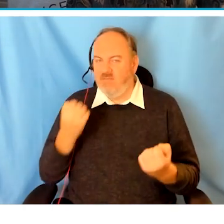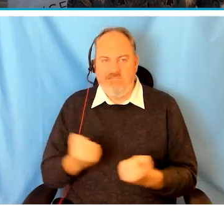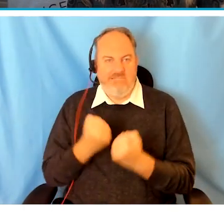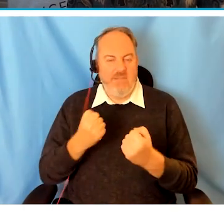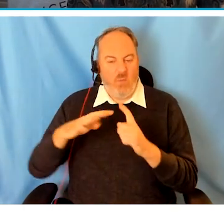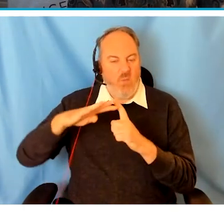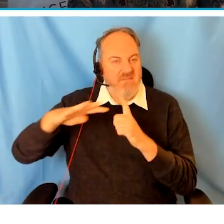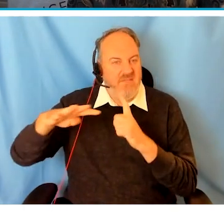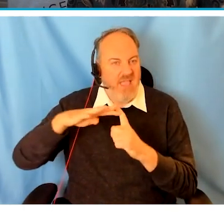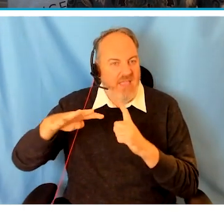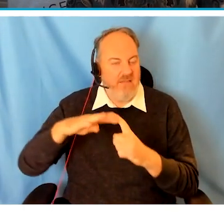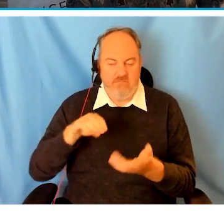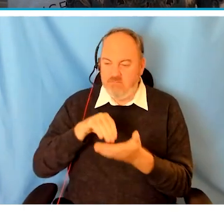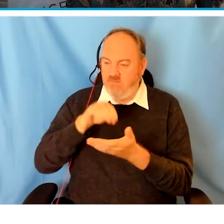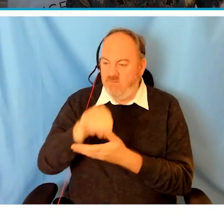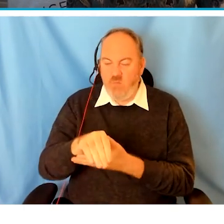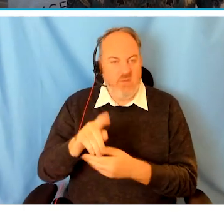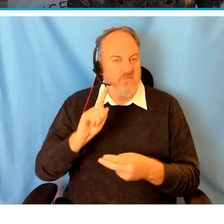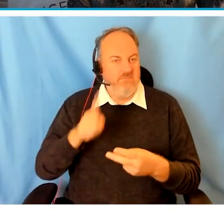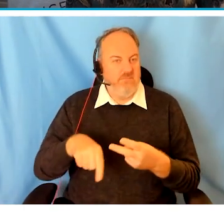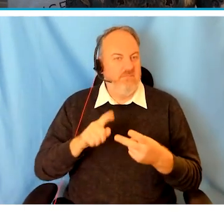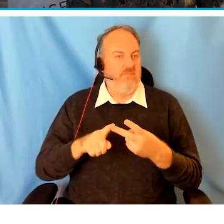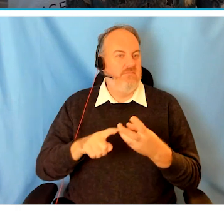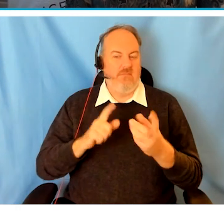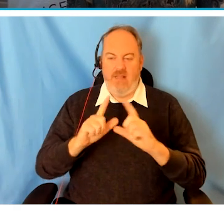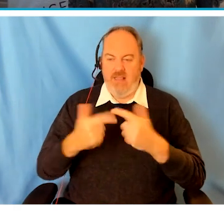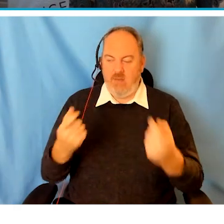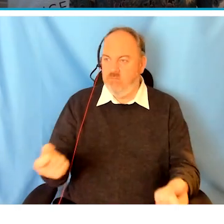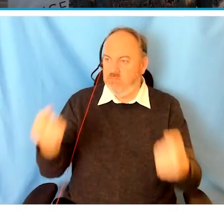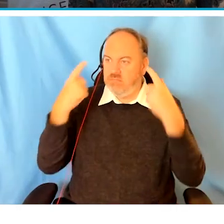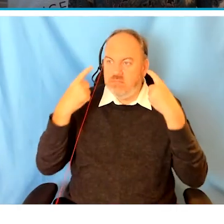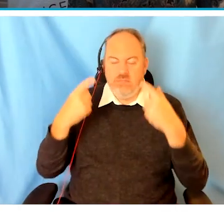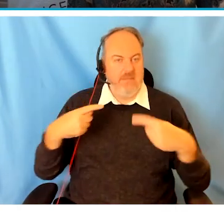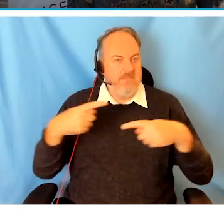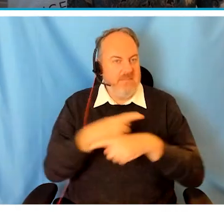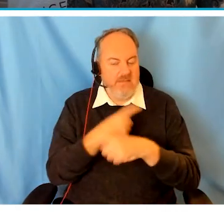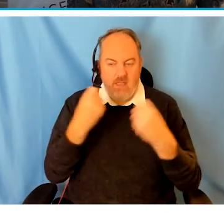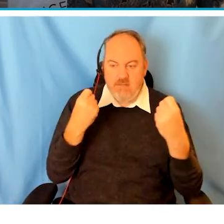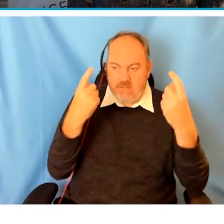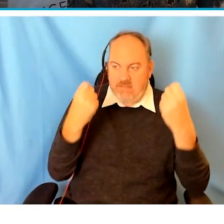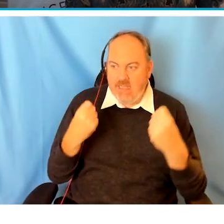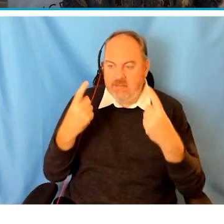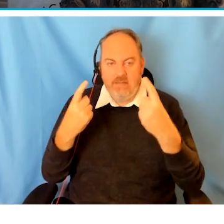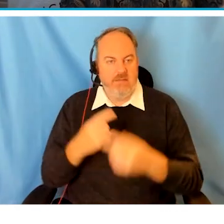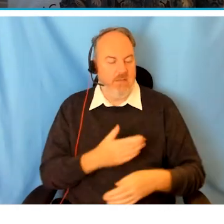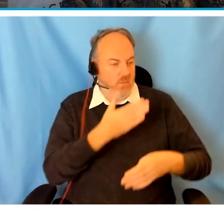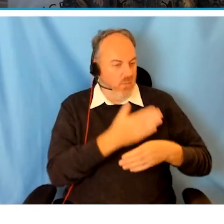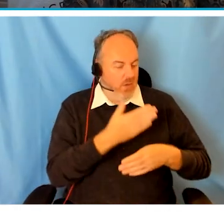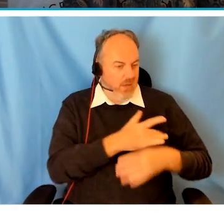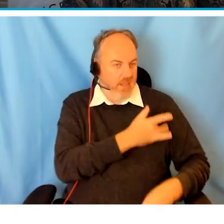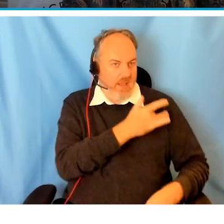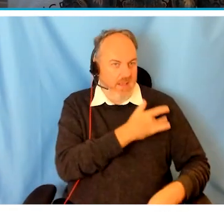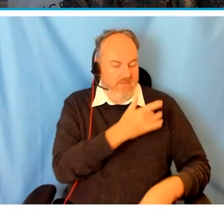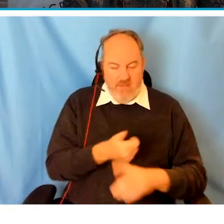inaccessibility, language or communication misconceptions, juggling work and